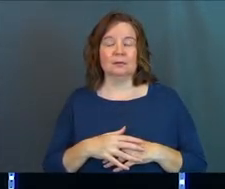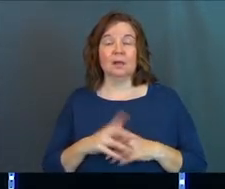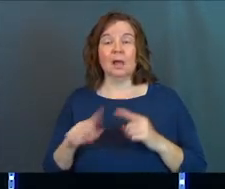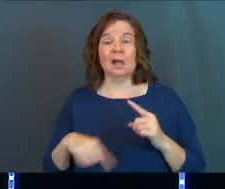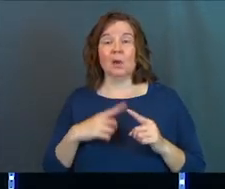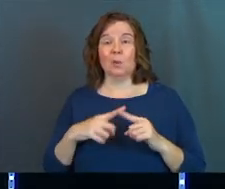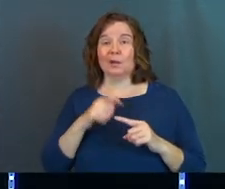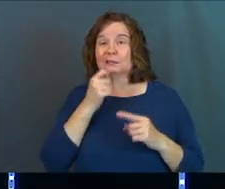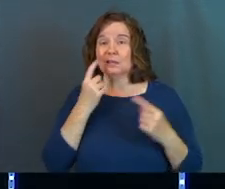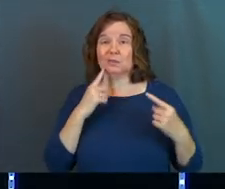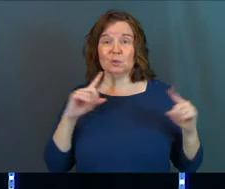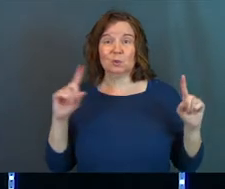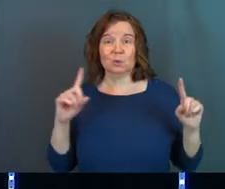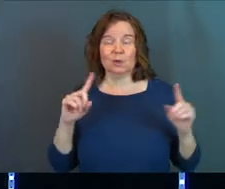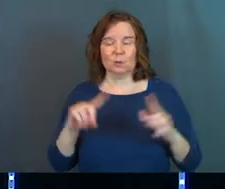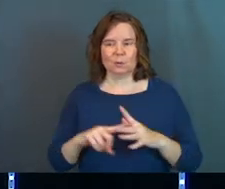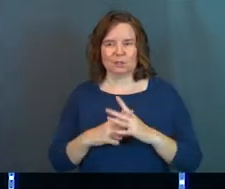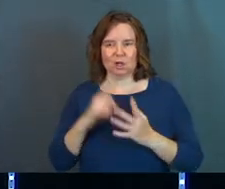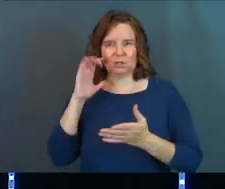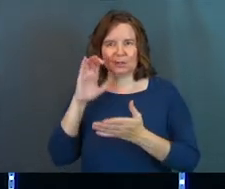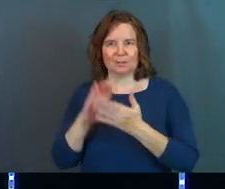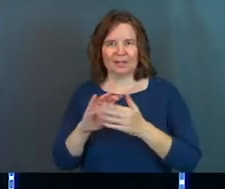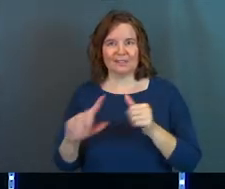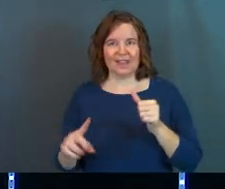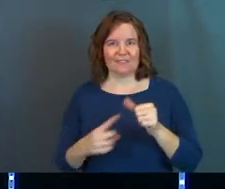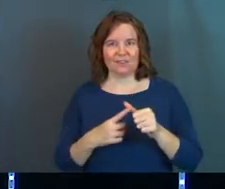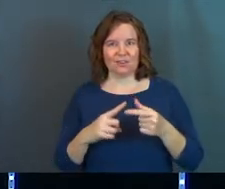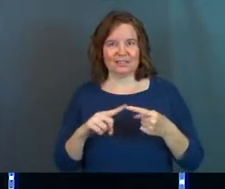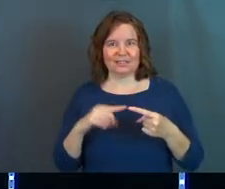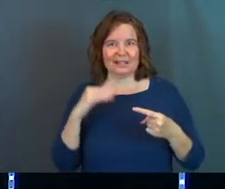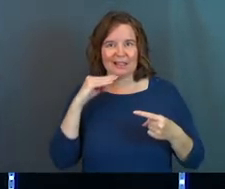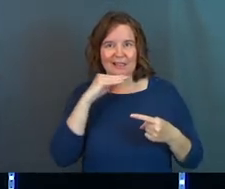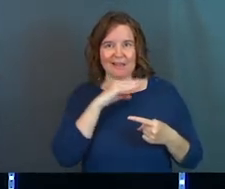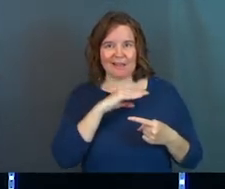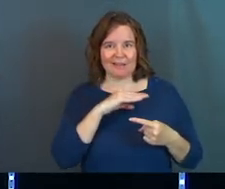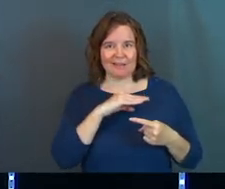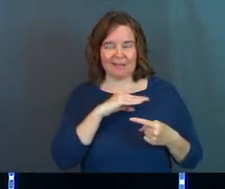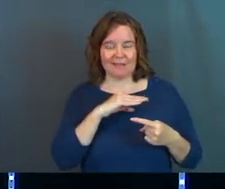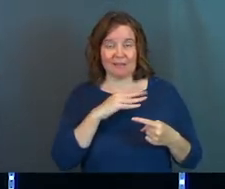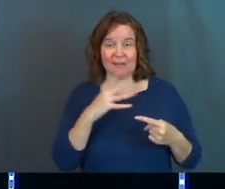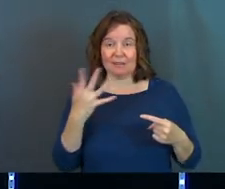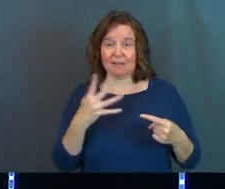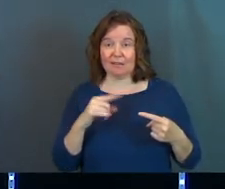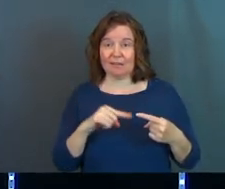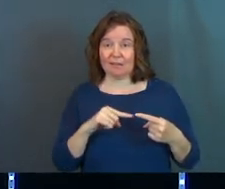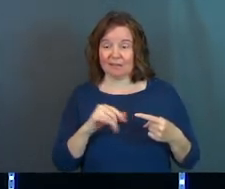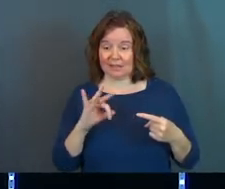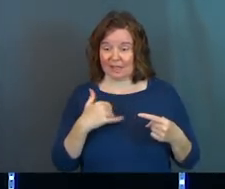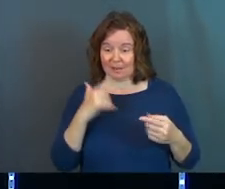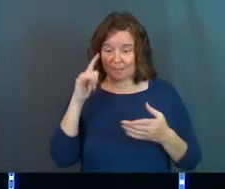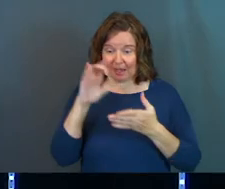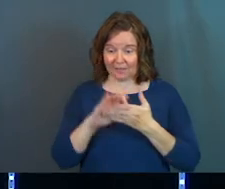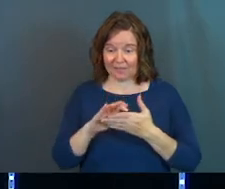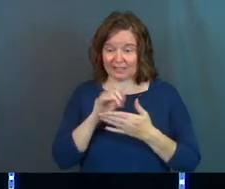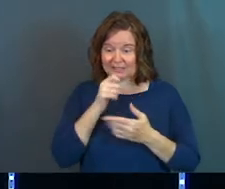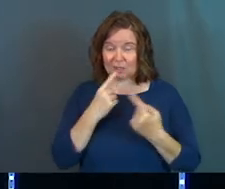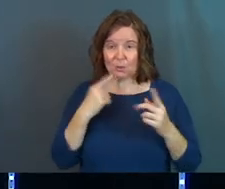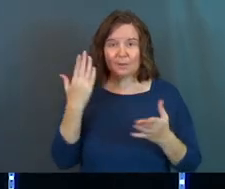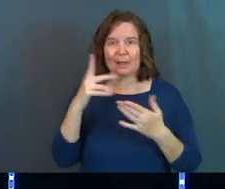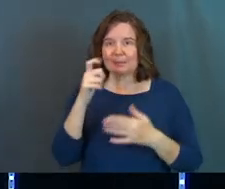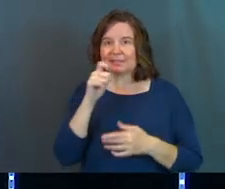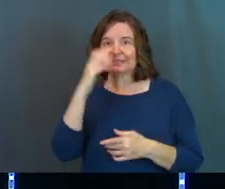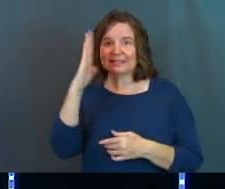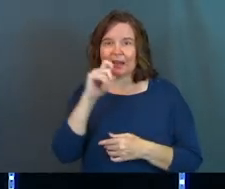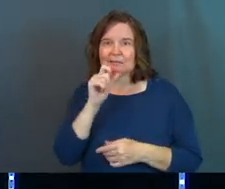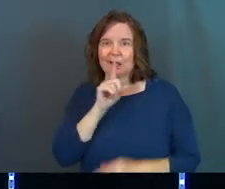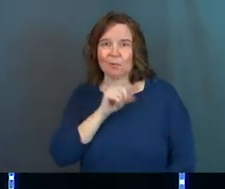And when it doesn't work, we start to believe the first lie, which is if my faith didn't work, maybe it's because God